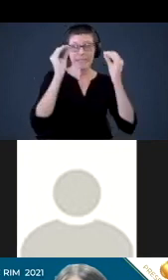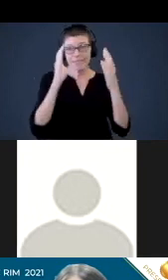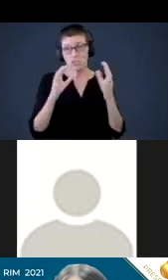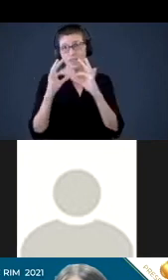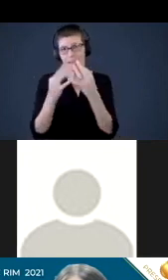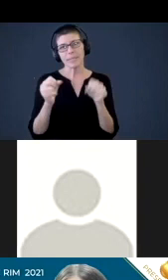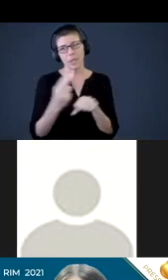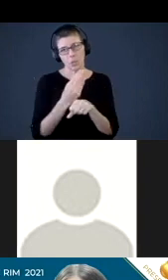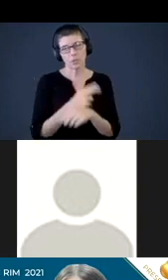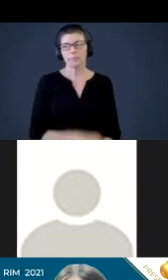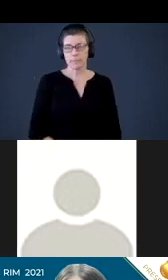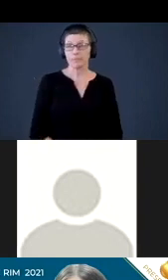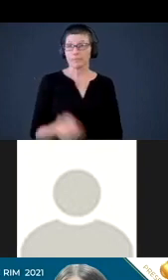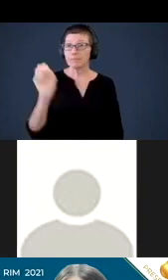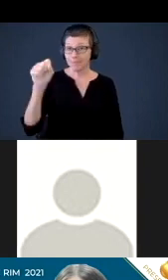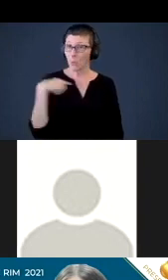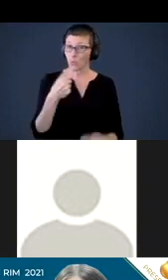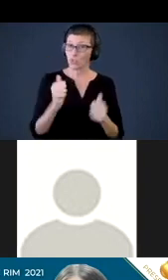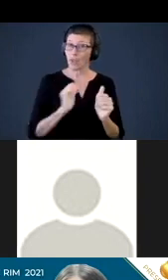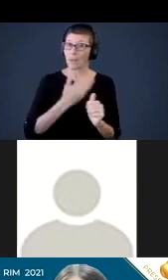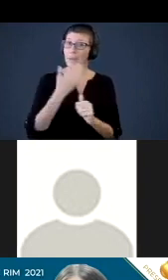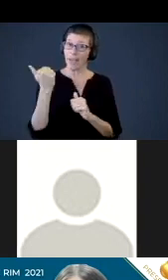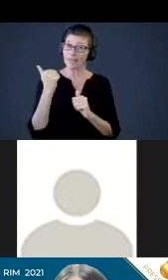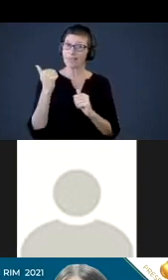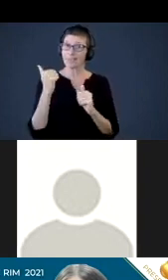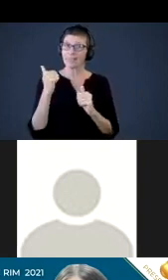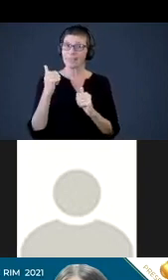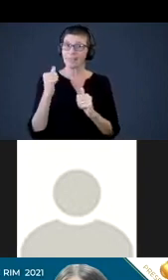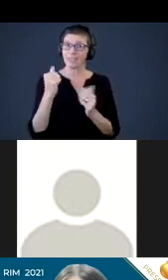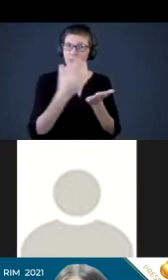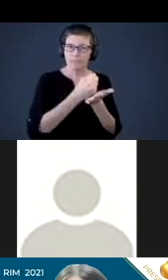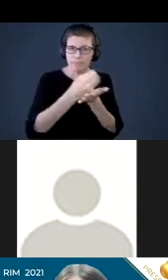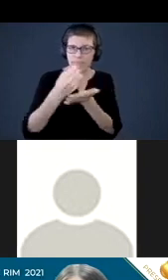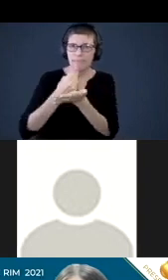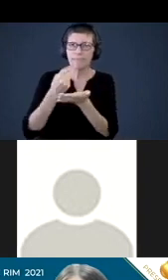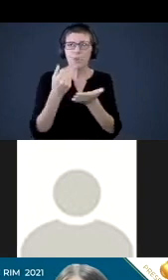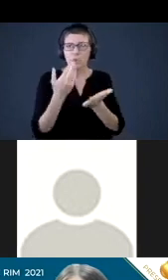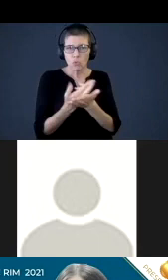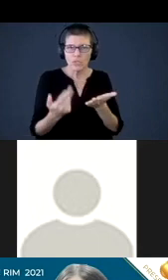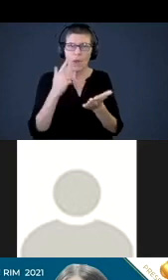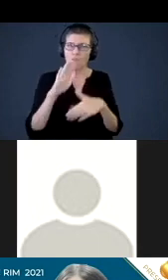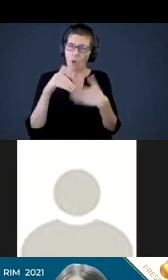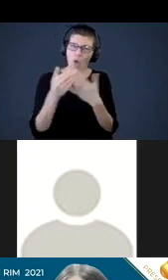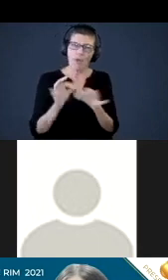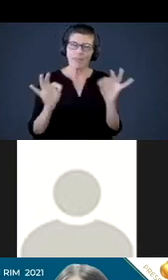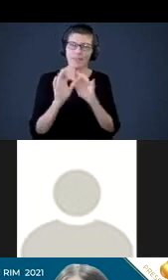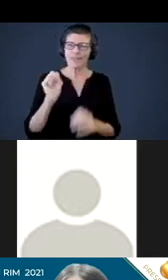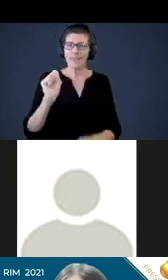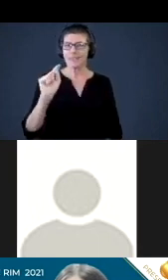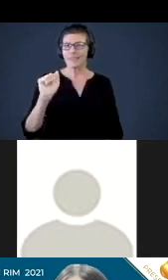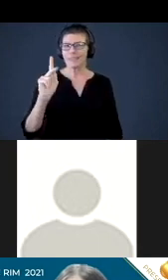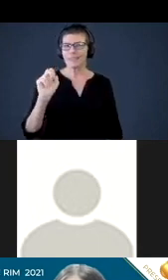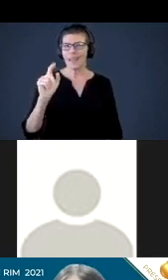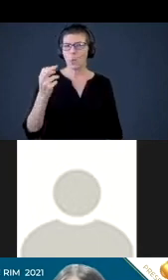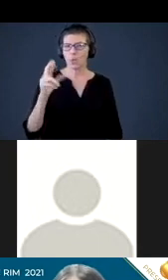Yes, we try our best to kind of tap into resources for all of these key stakeholders, which